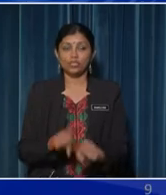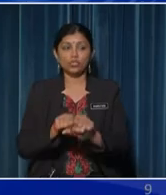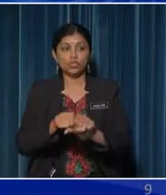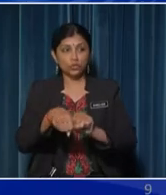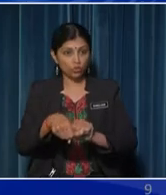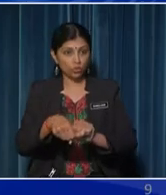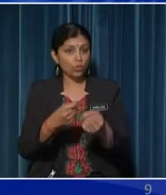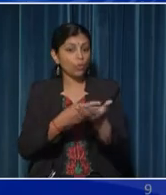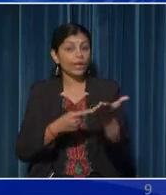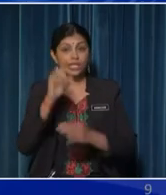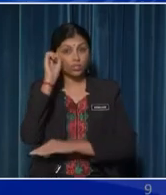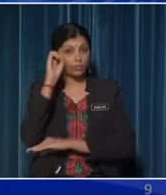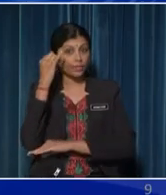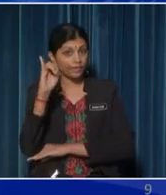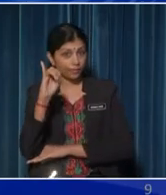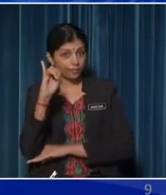what is observing?